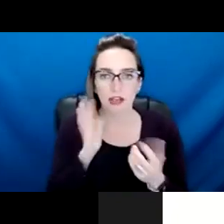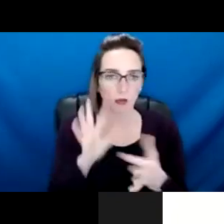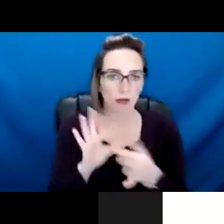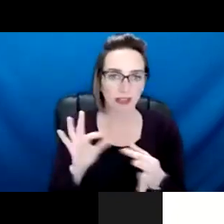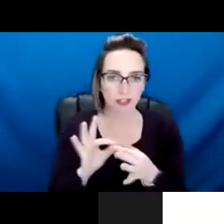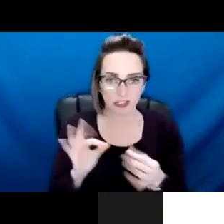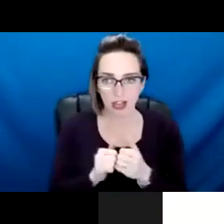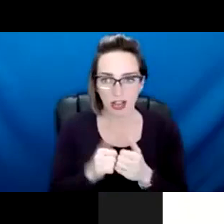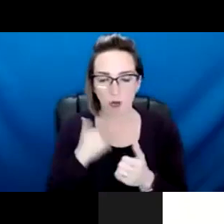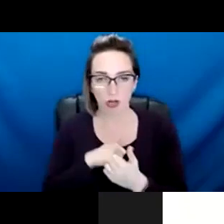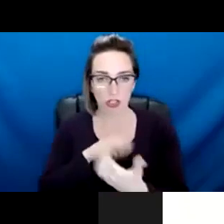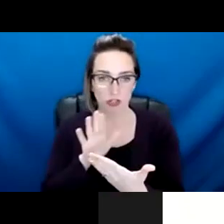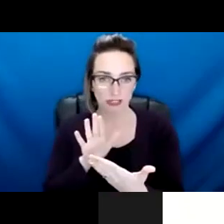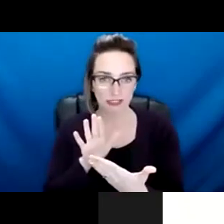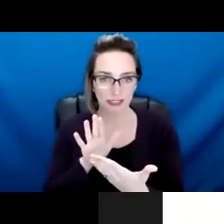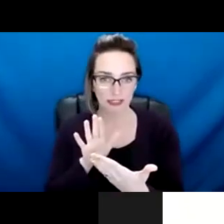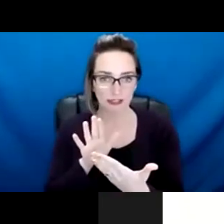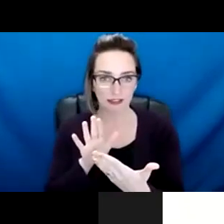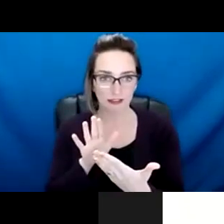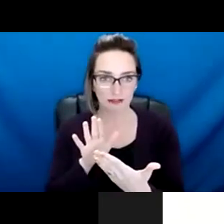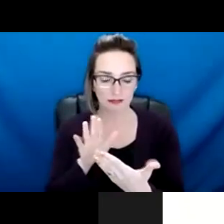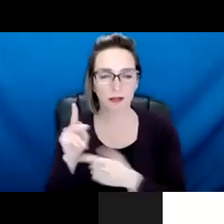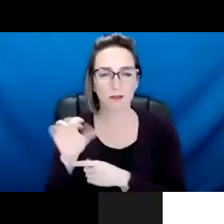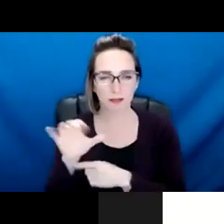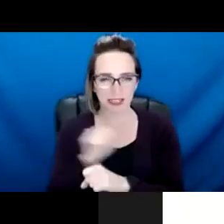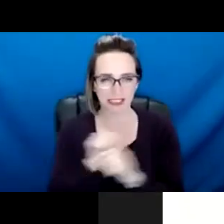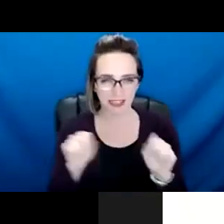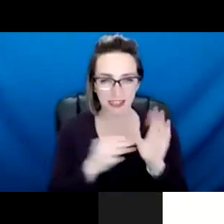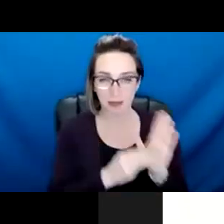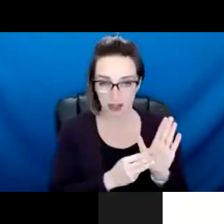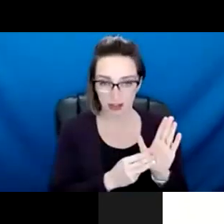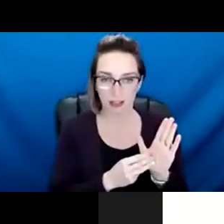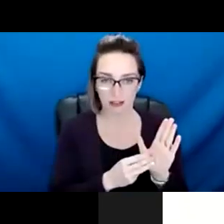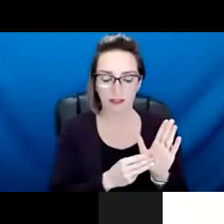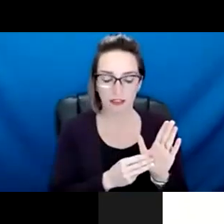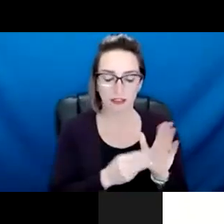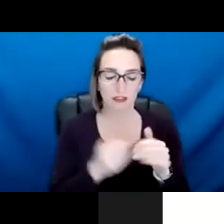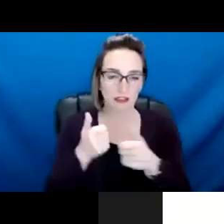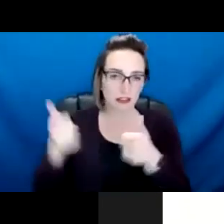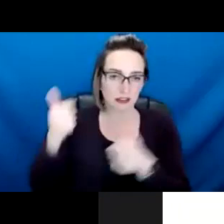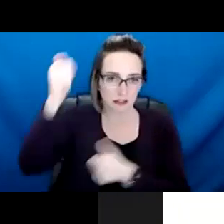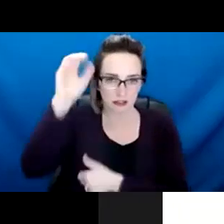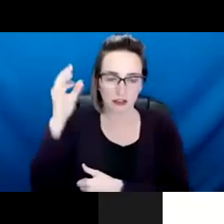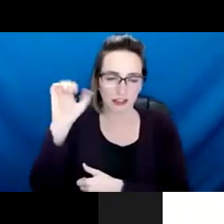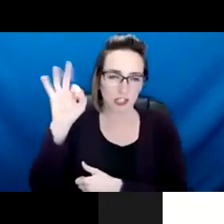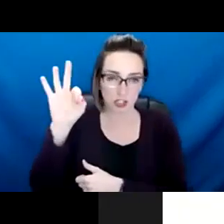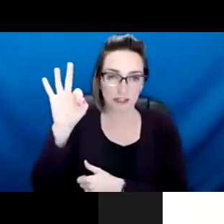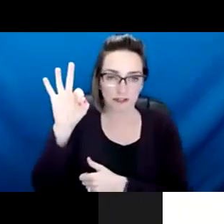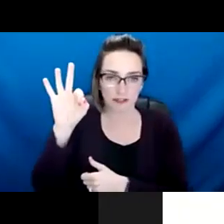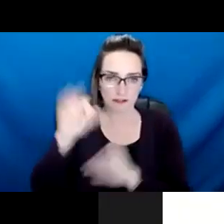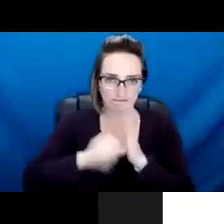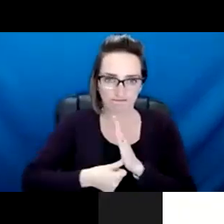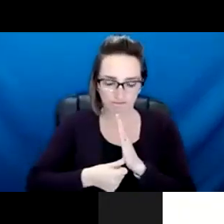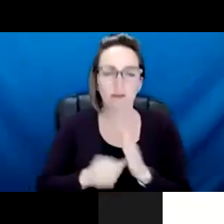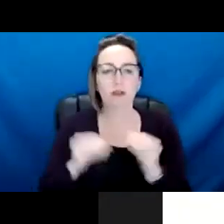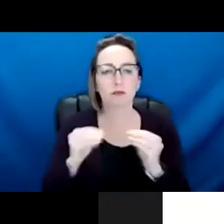addressing, um, kind of that public safety model is, you know, the chiefs really put a, try to put a focus on, on that, uh, community engagement.